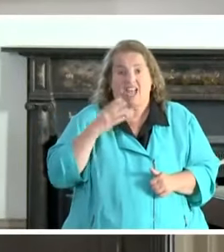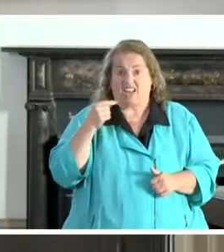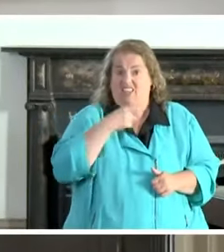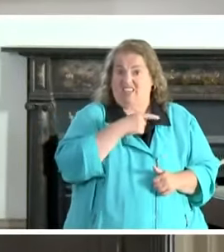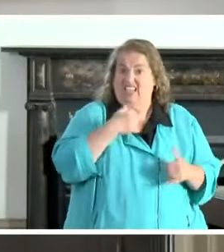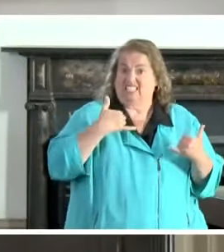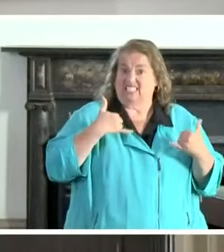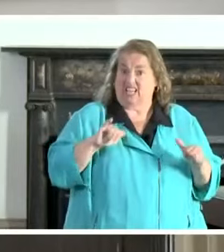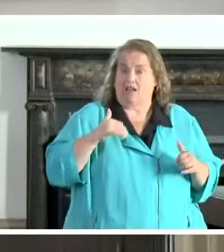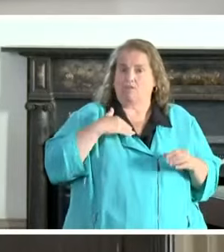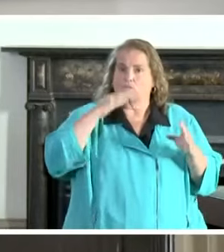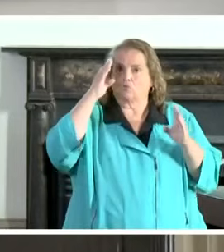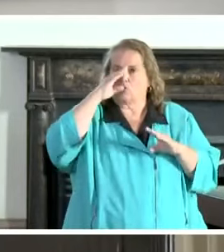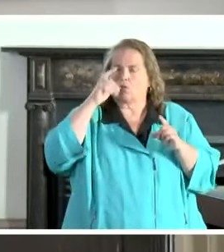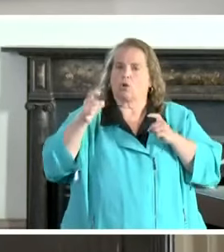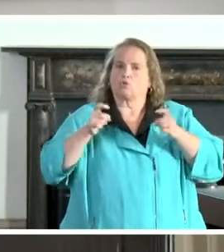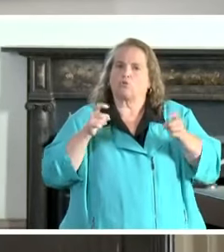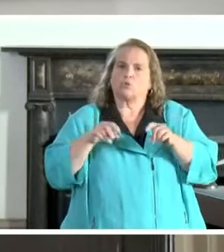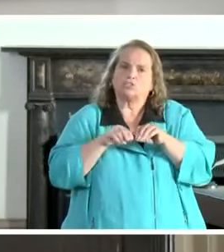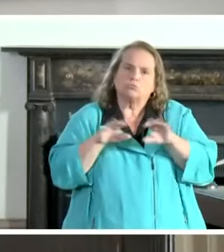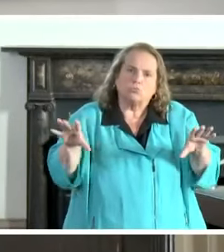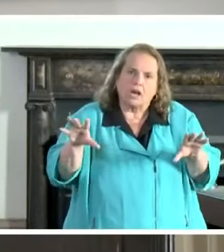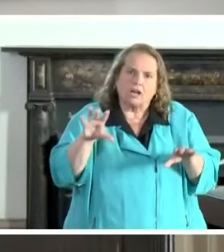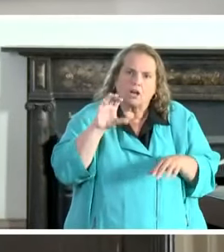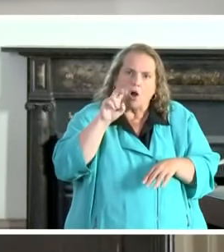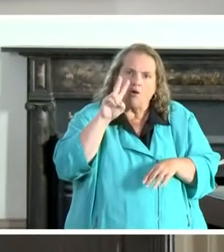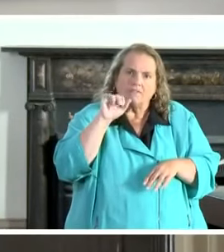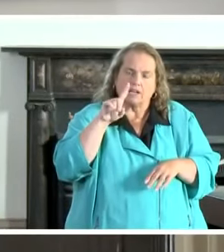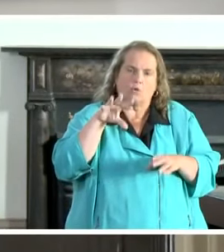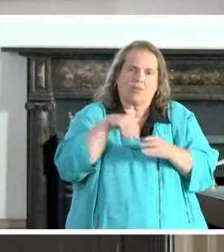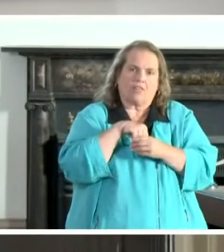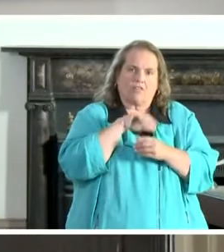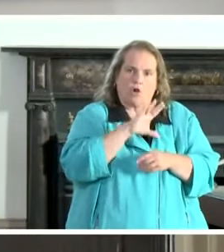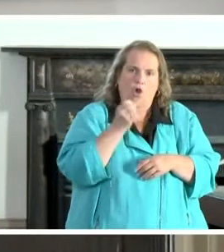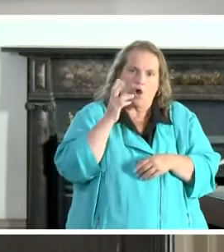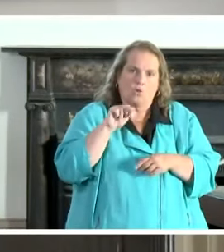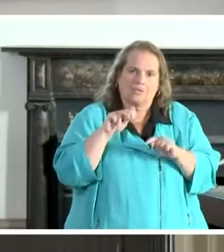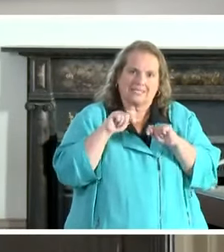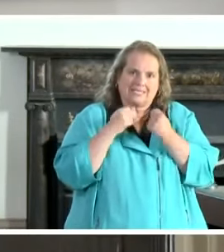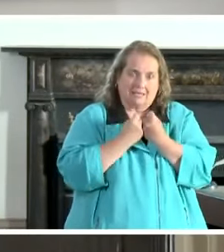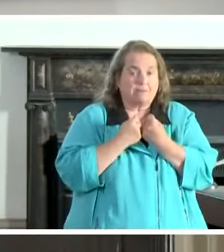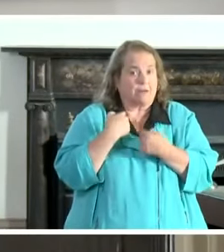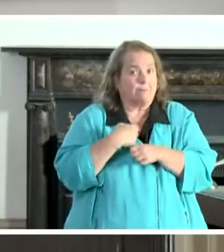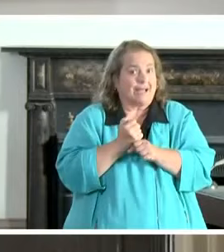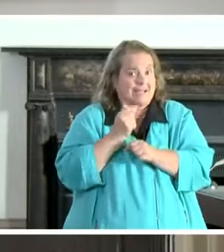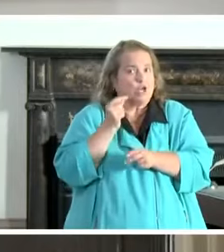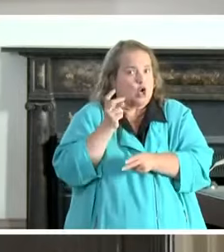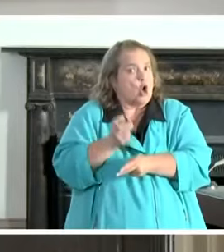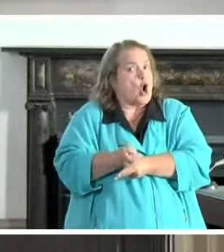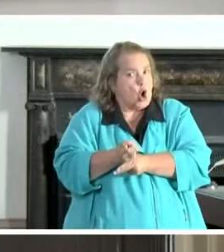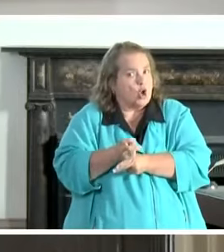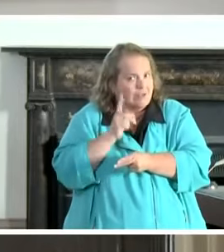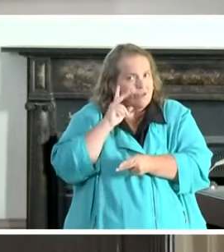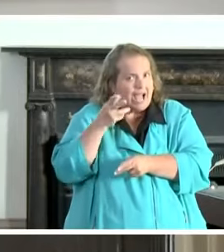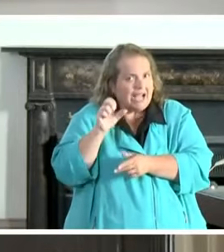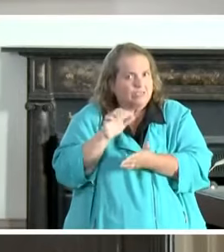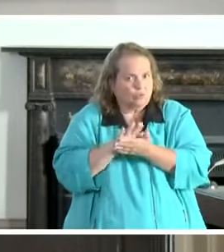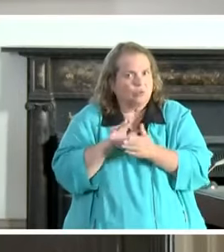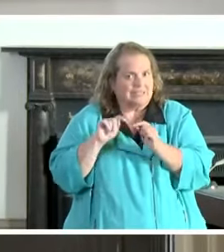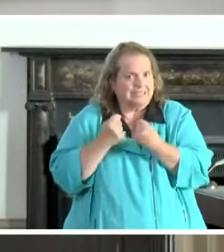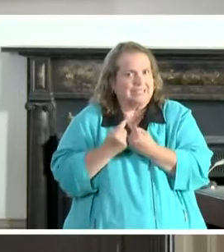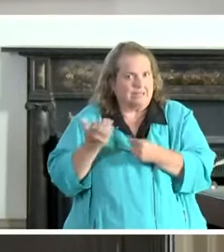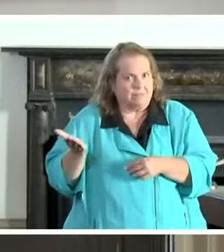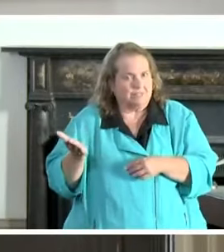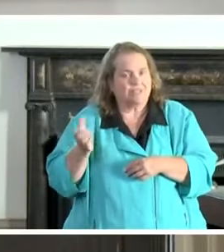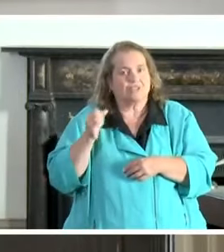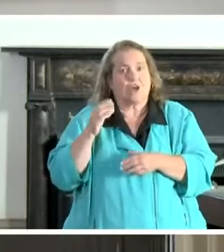they are still having trouble controlling the spread within their own team, that's going to make it really hard, obviously, for high school teams. And so these